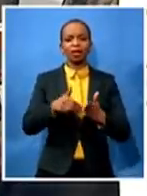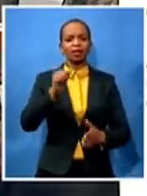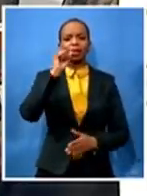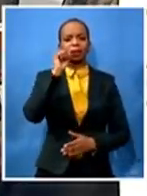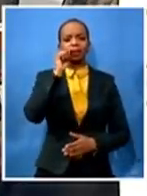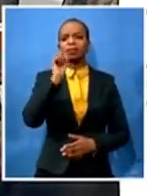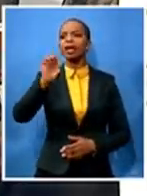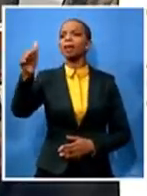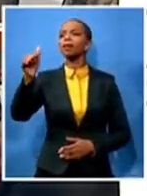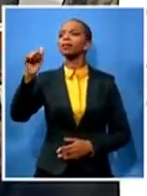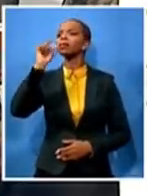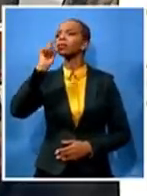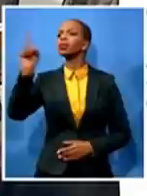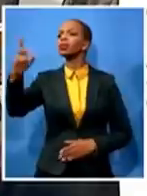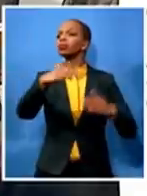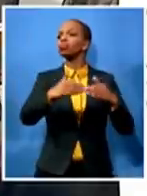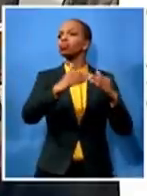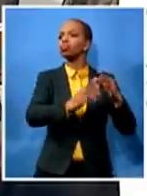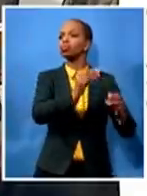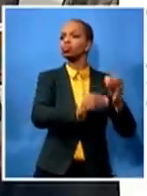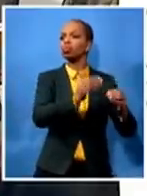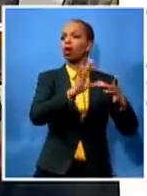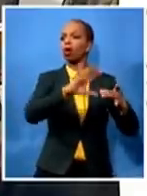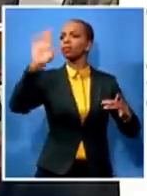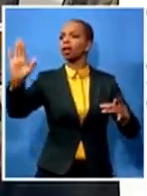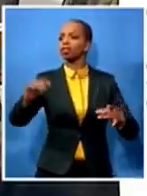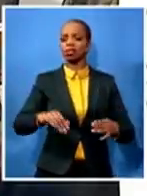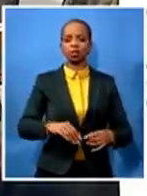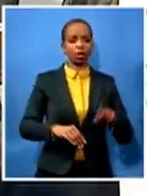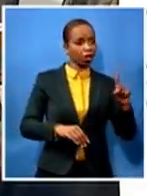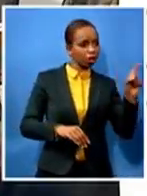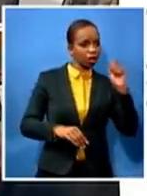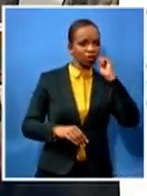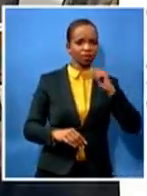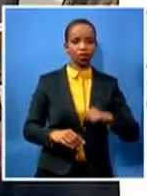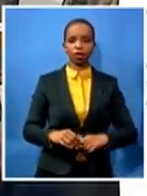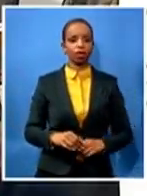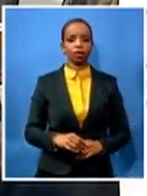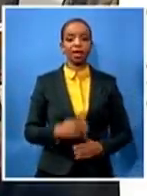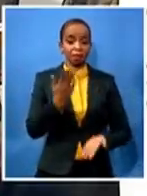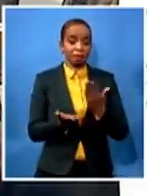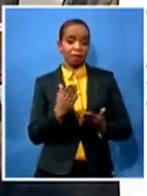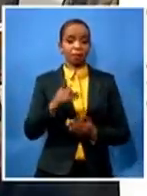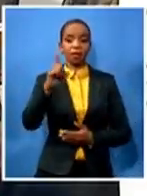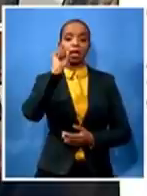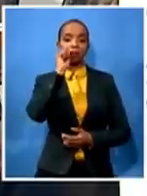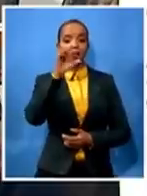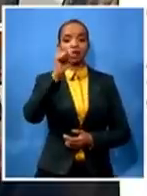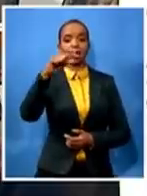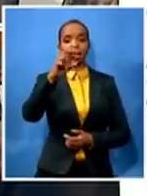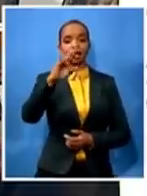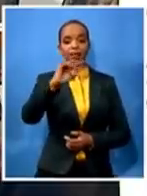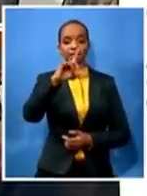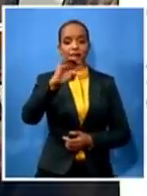unless mr akrisi doesn't know my my husband is a proud african man a very proud